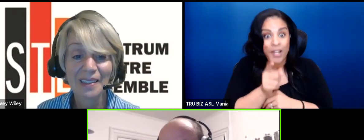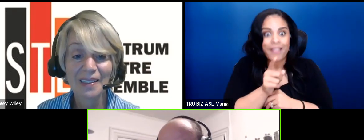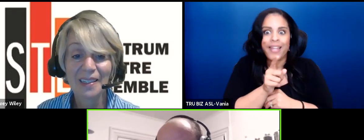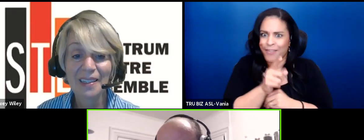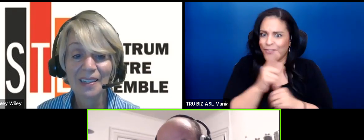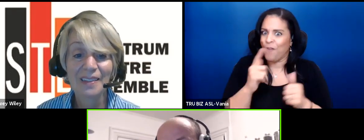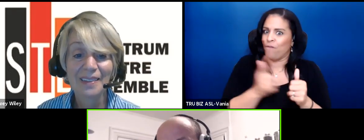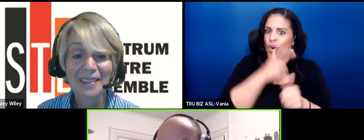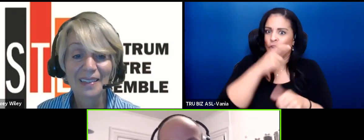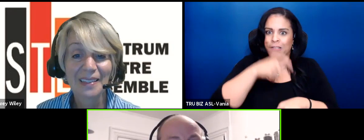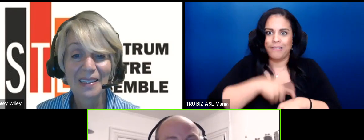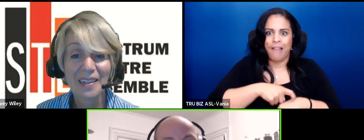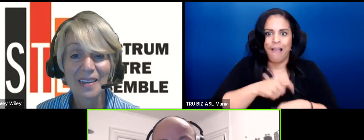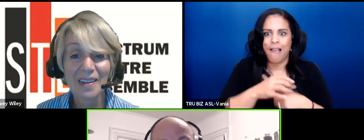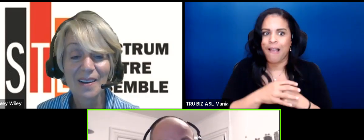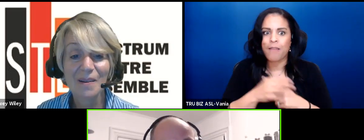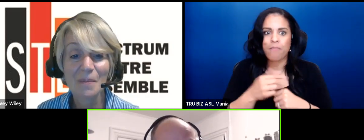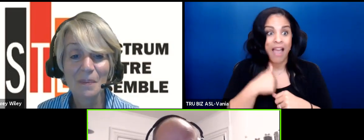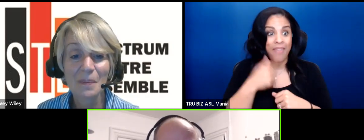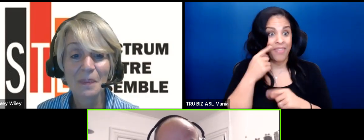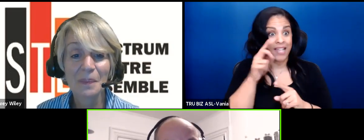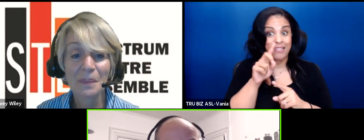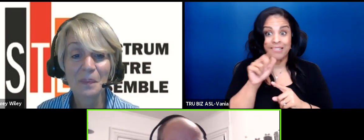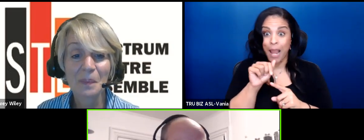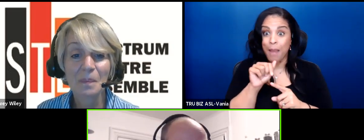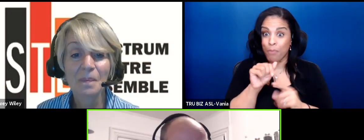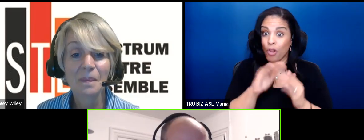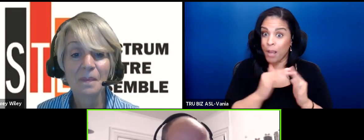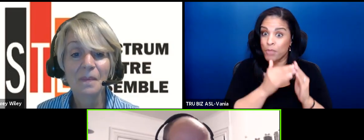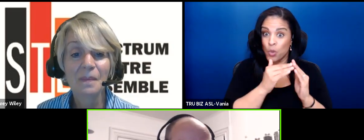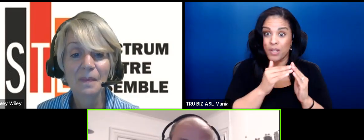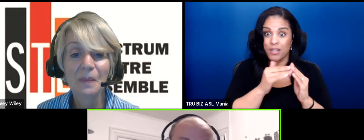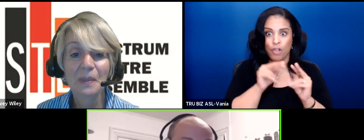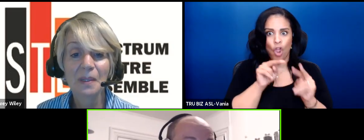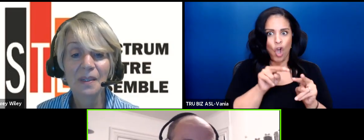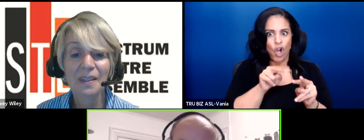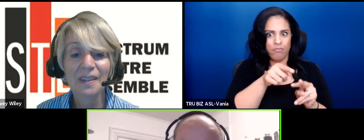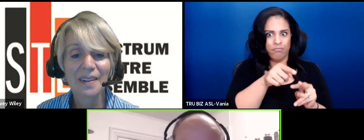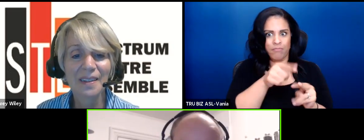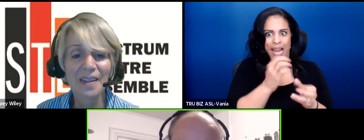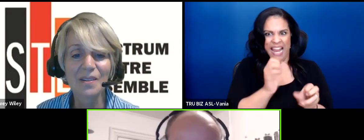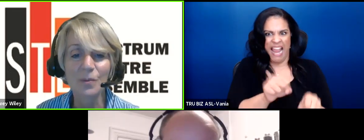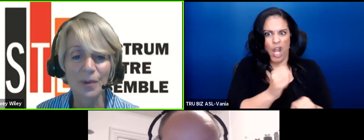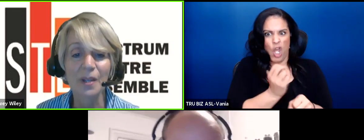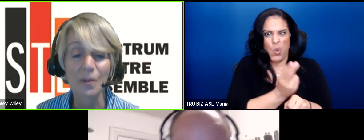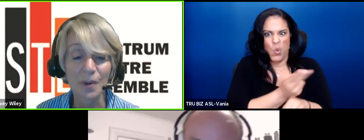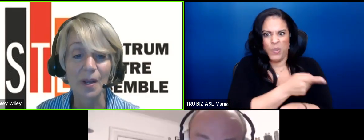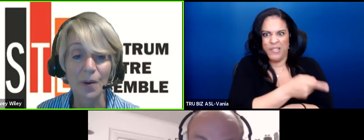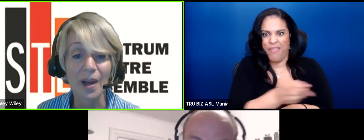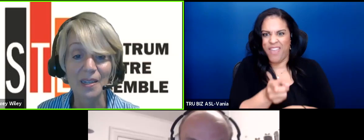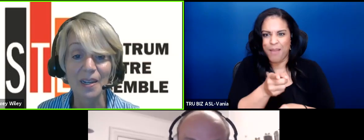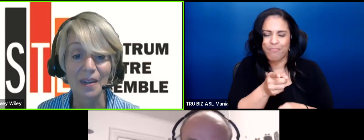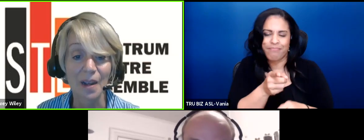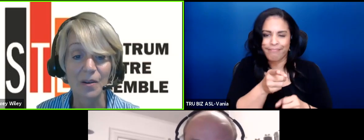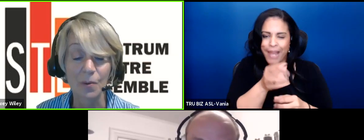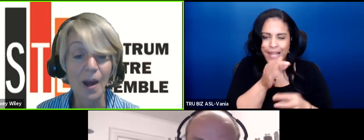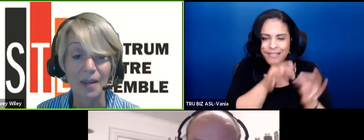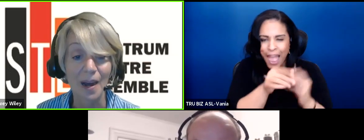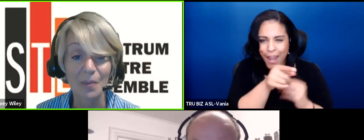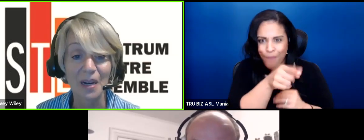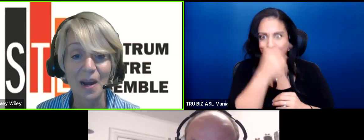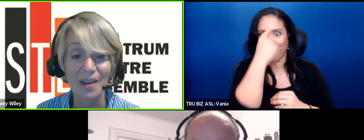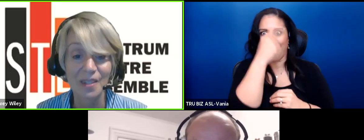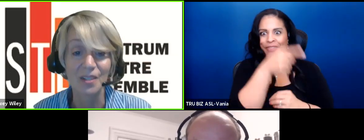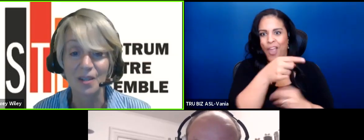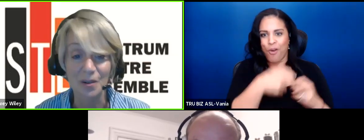first time in which I think a disabled community is being looked upon as assets as opposed to a problem. That's really really great and and you're